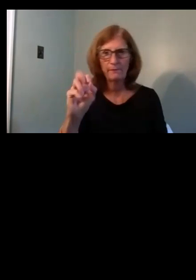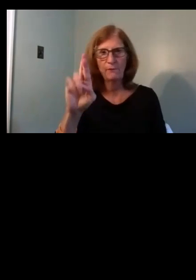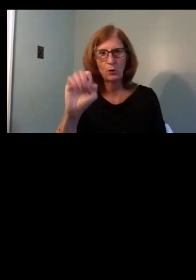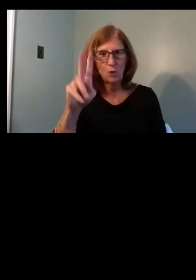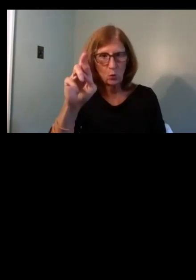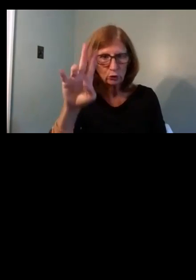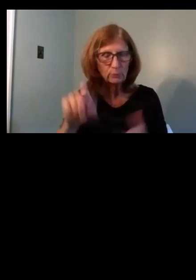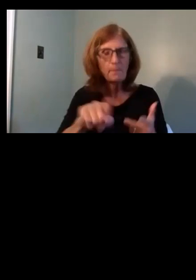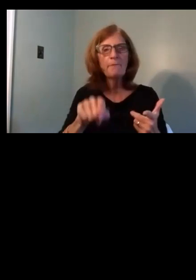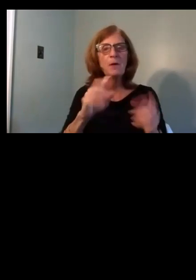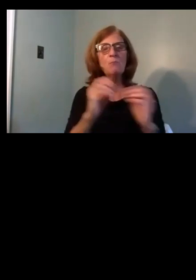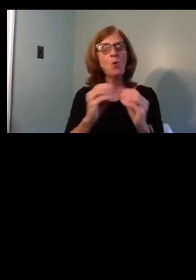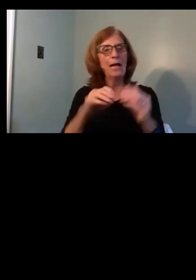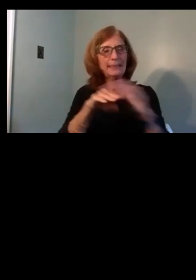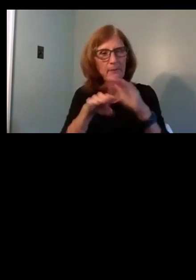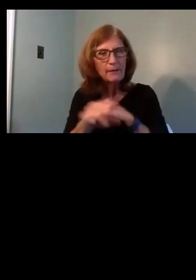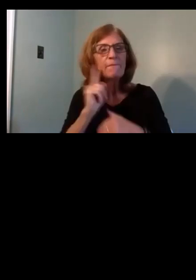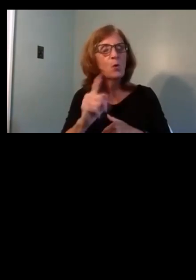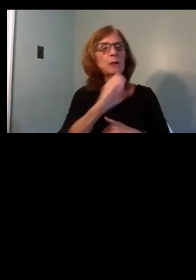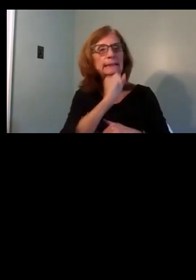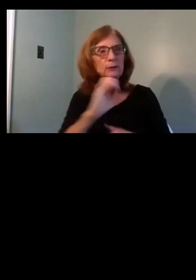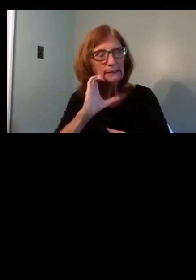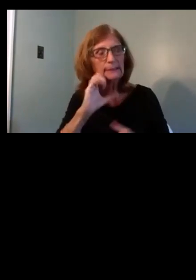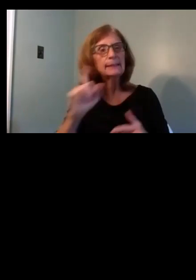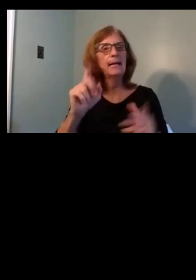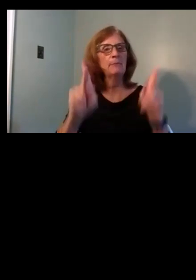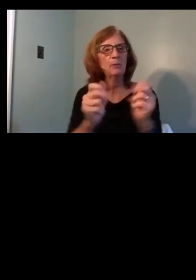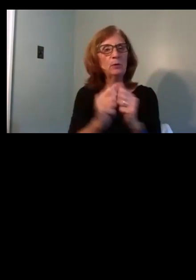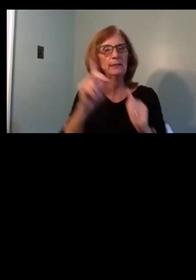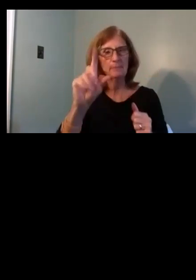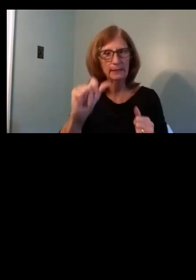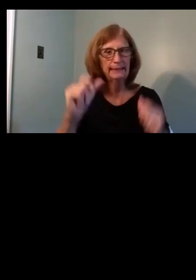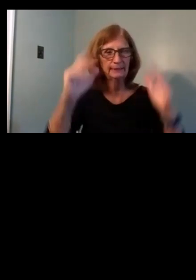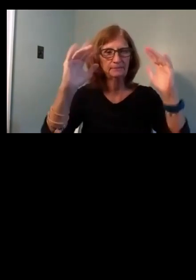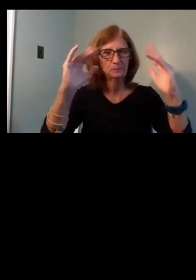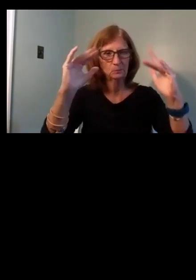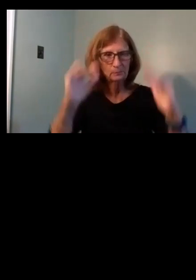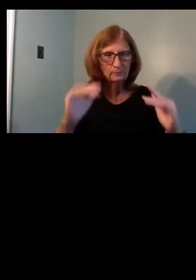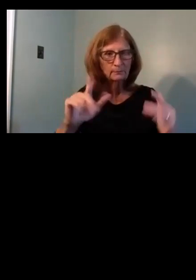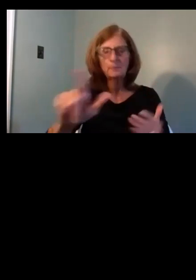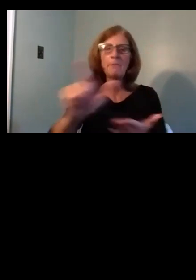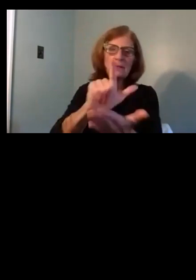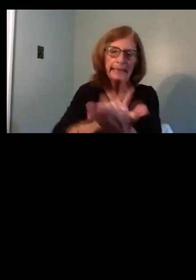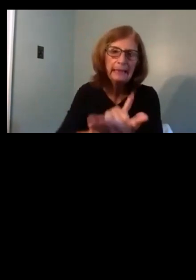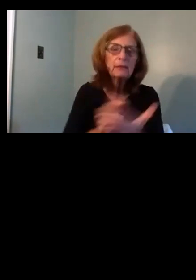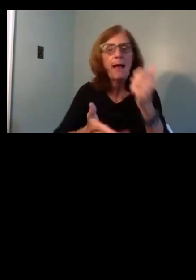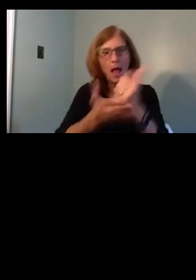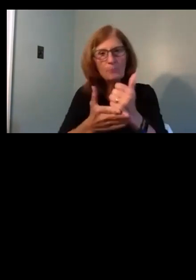seniors and people with disabilities, legal help, and you'll see they go, um, um, throughout the ranking slide.